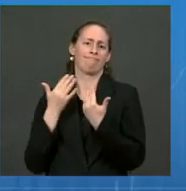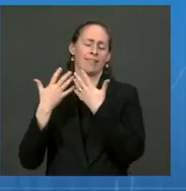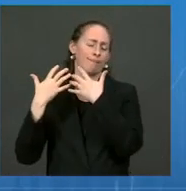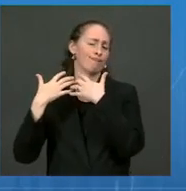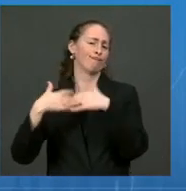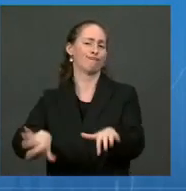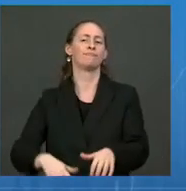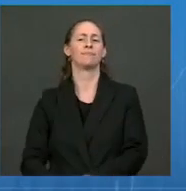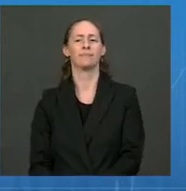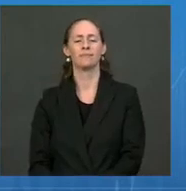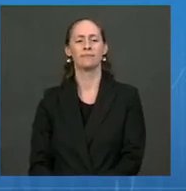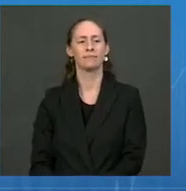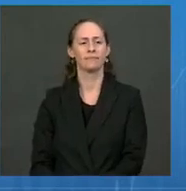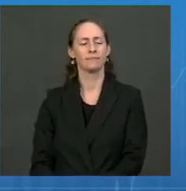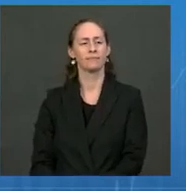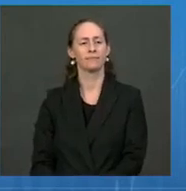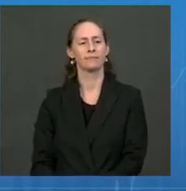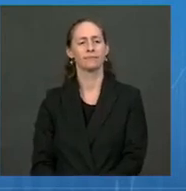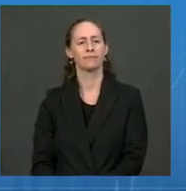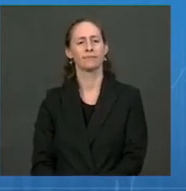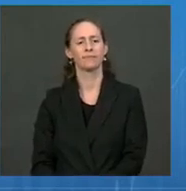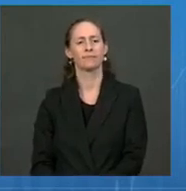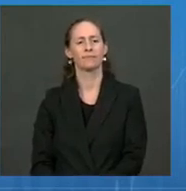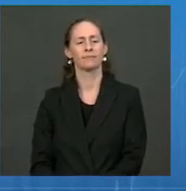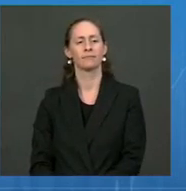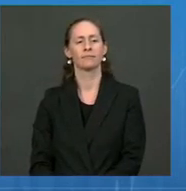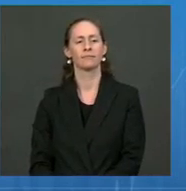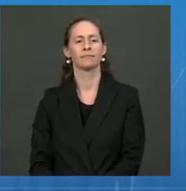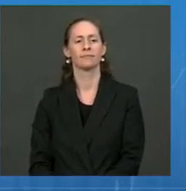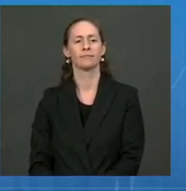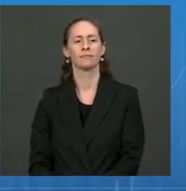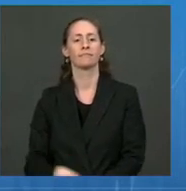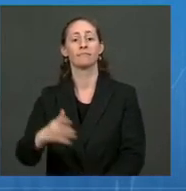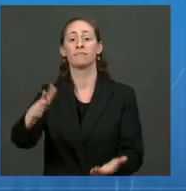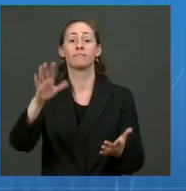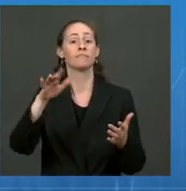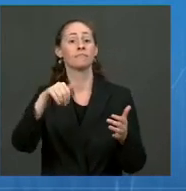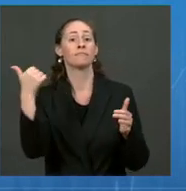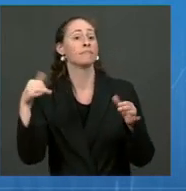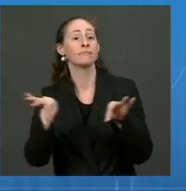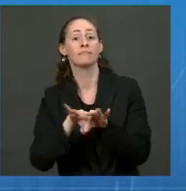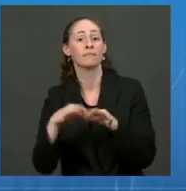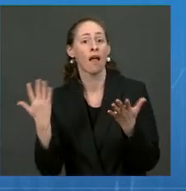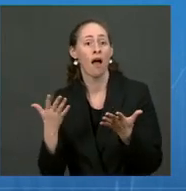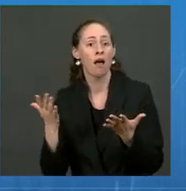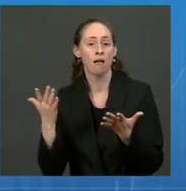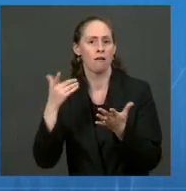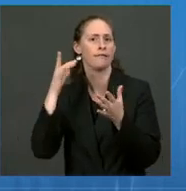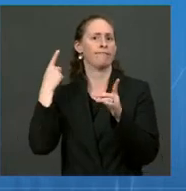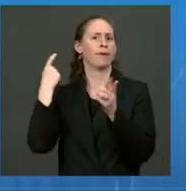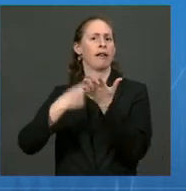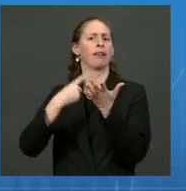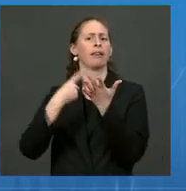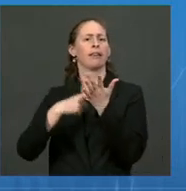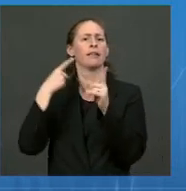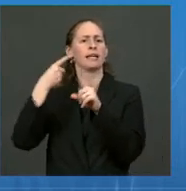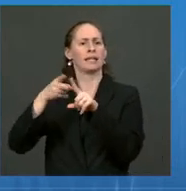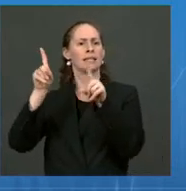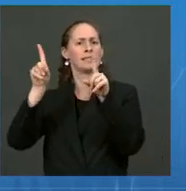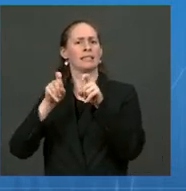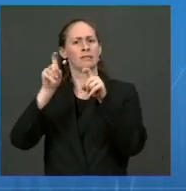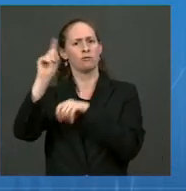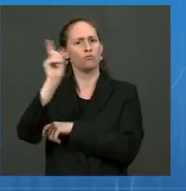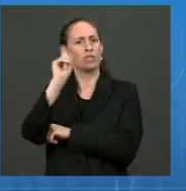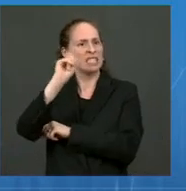Next, I want to highlight important progress we're making in ramping up both the availability of testing, particularly at-home testing,